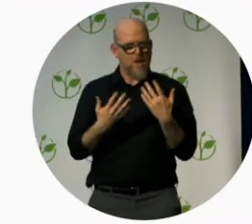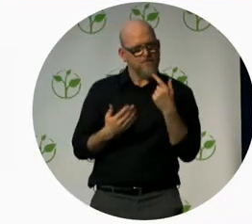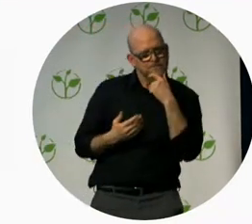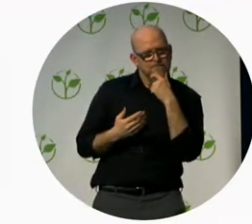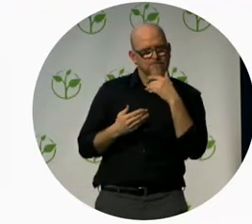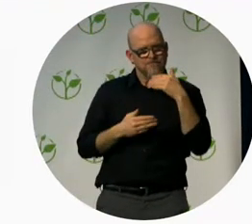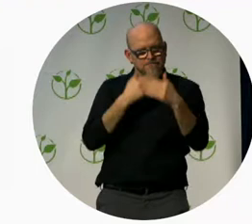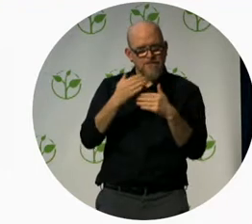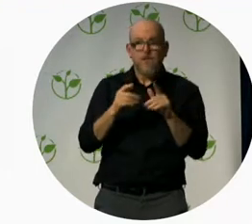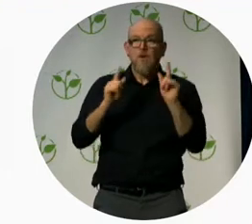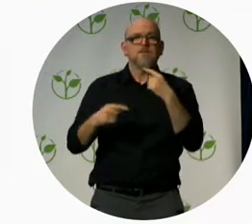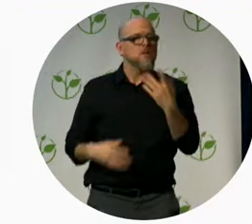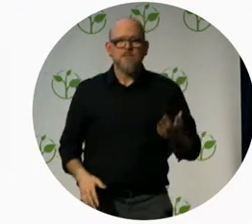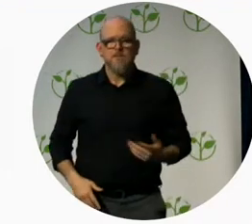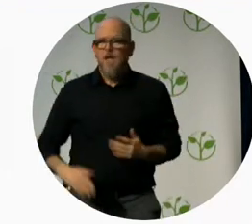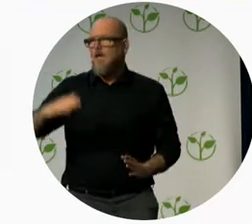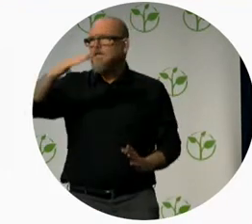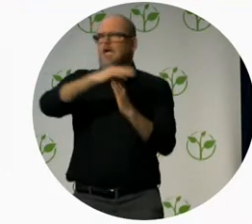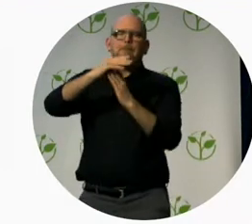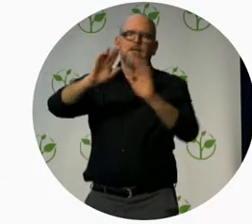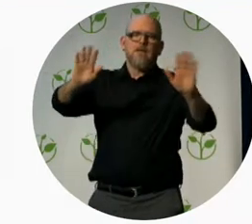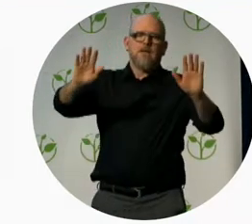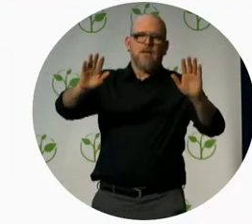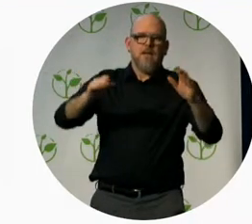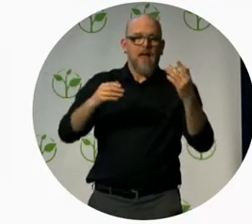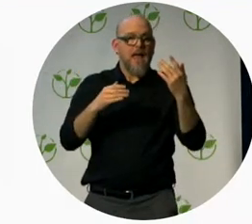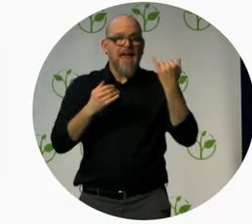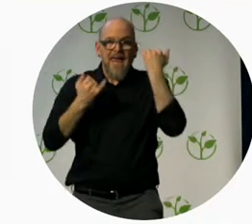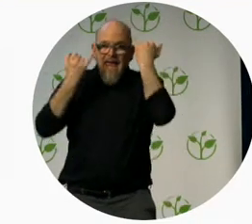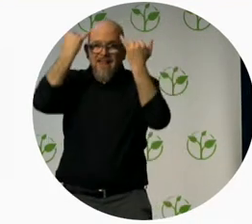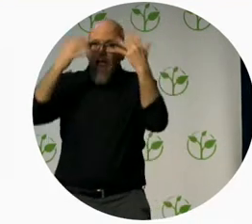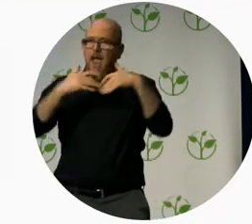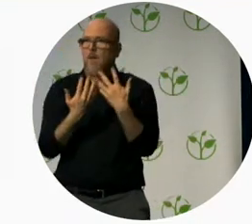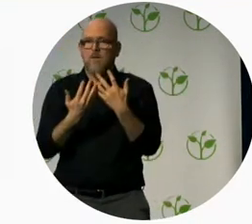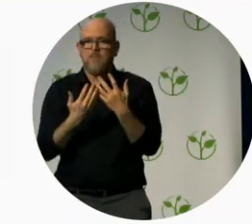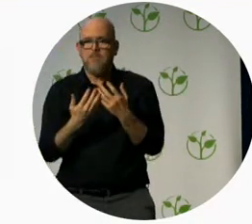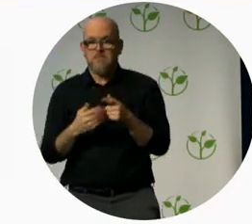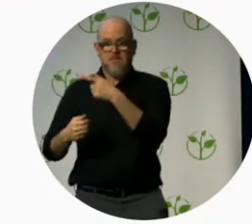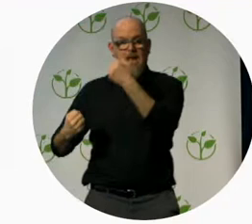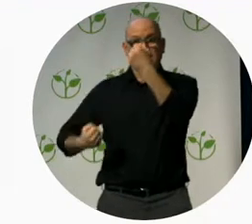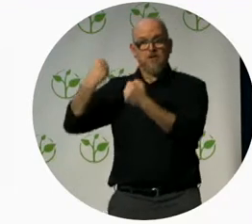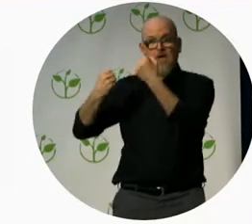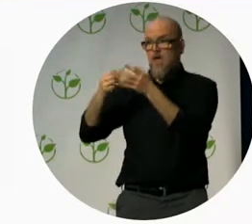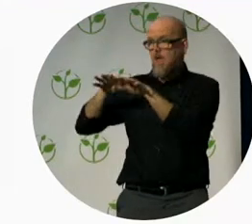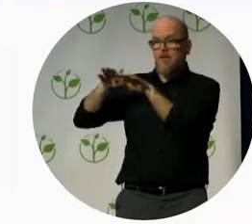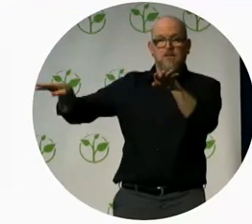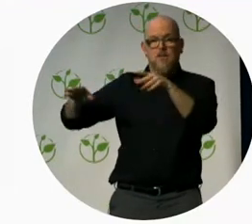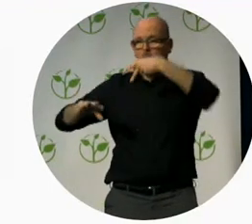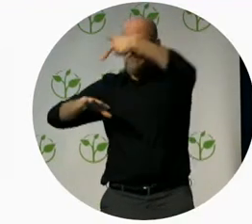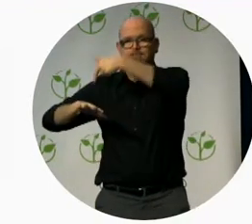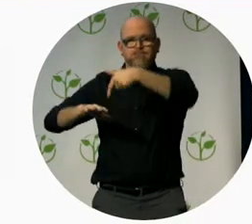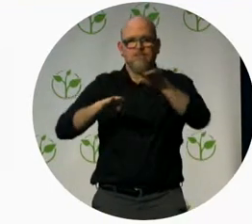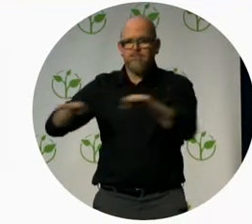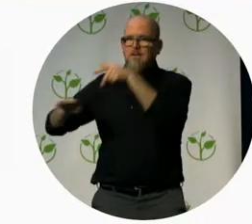have the authority to stop that proverbial assembly line. We saved time, avoided mistakes,